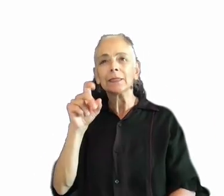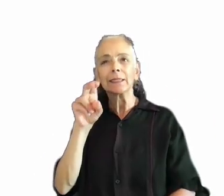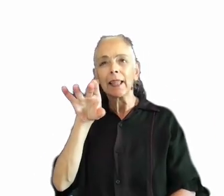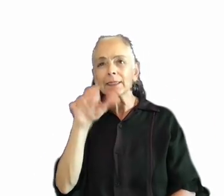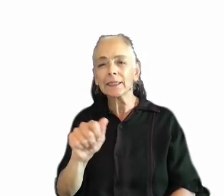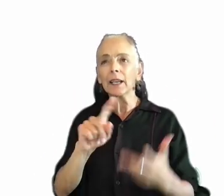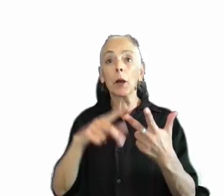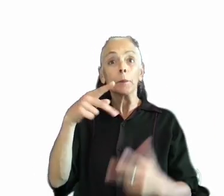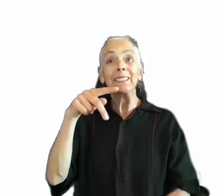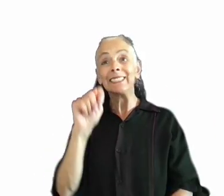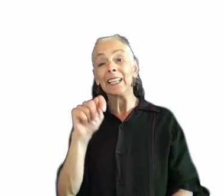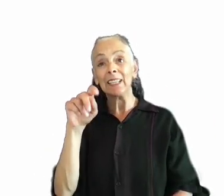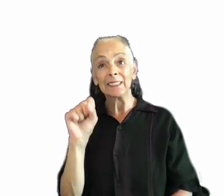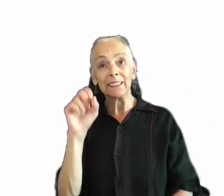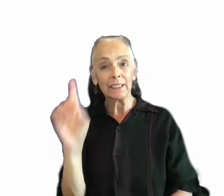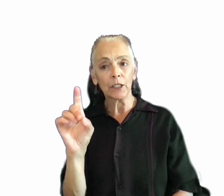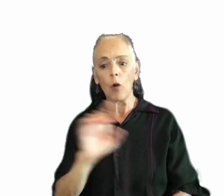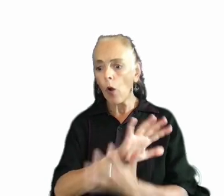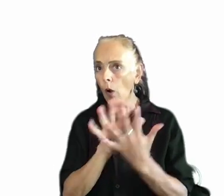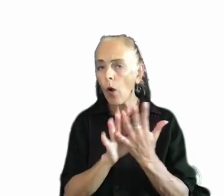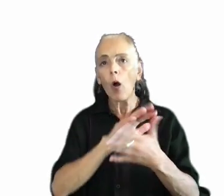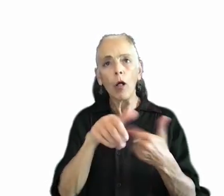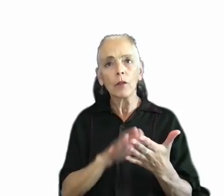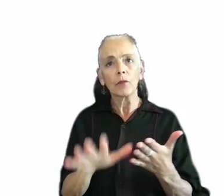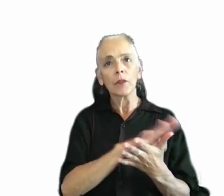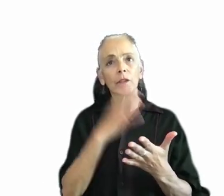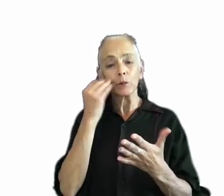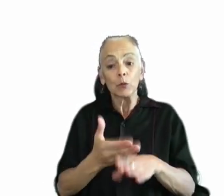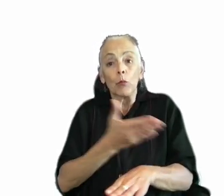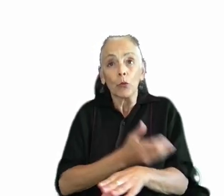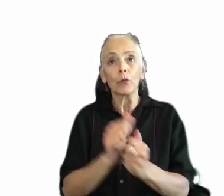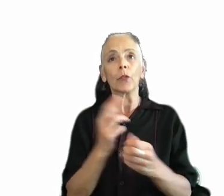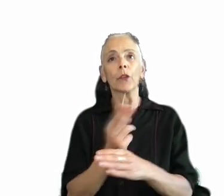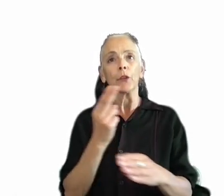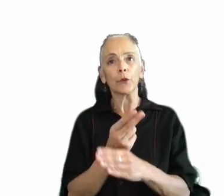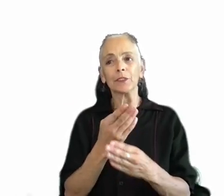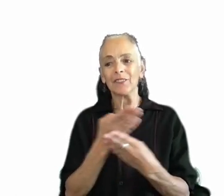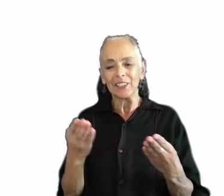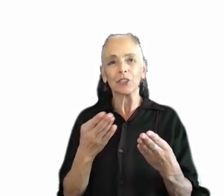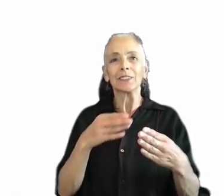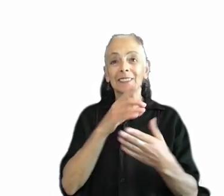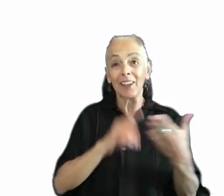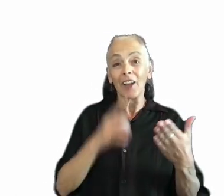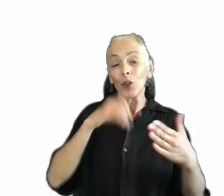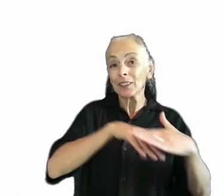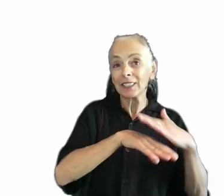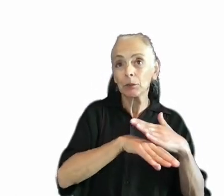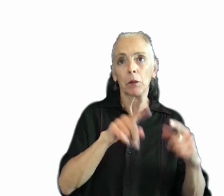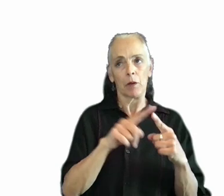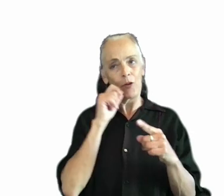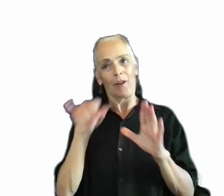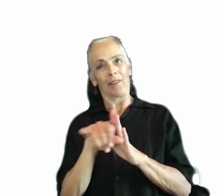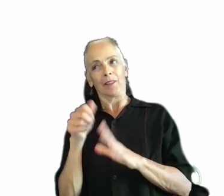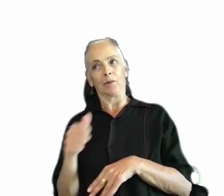disorder, all of whom whose experiences improve with the use of features designed for accessibility, but who do not identify